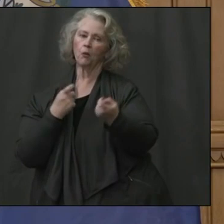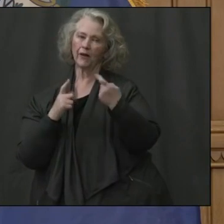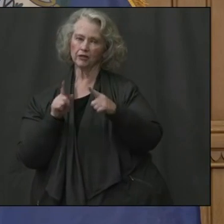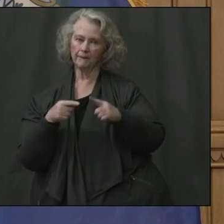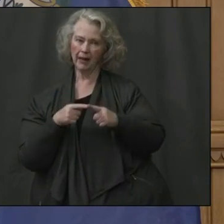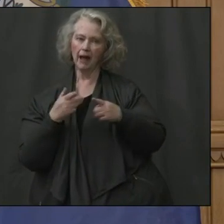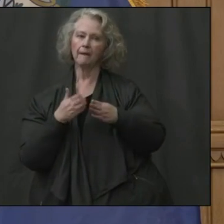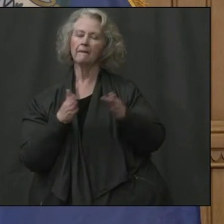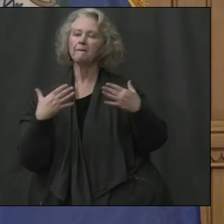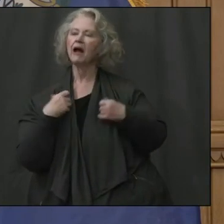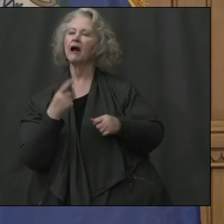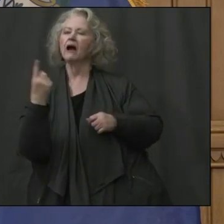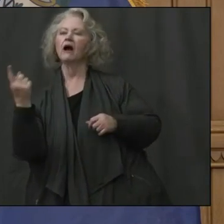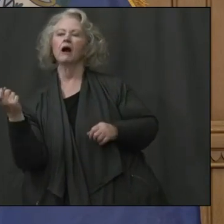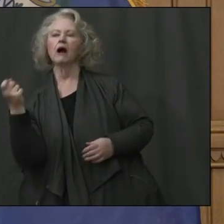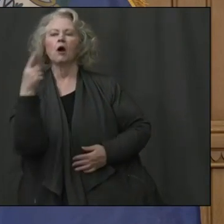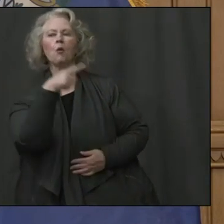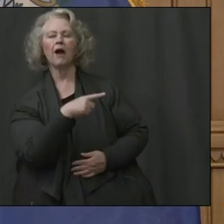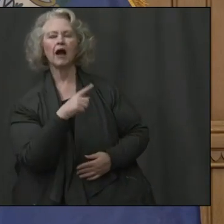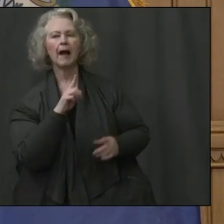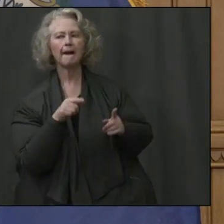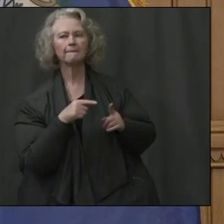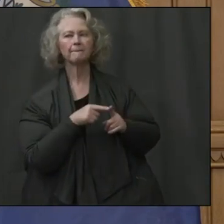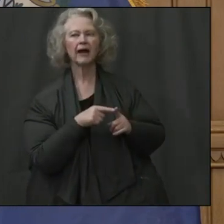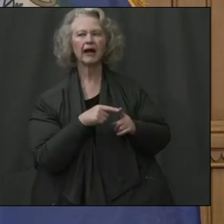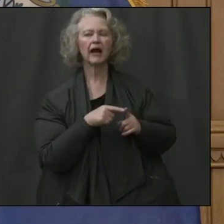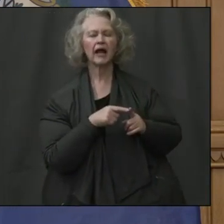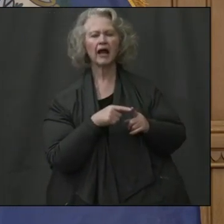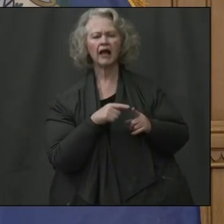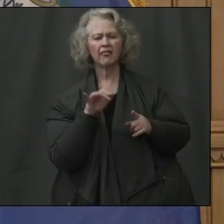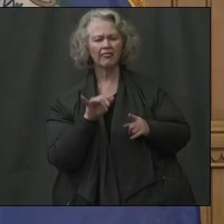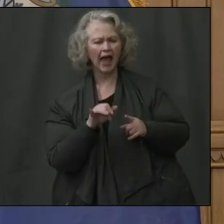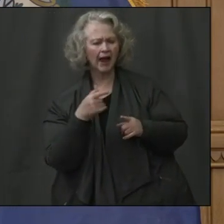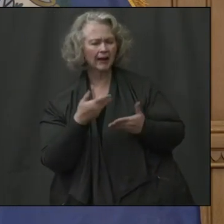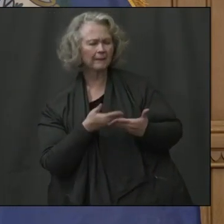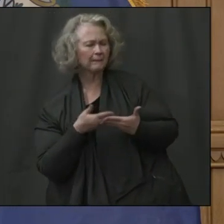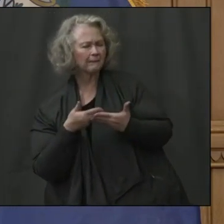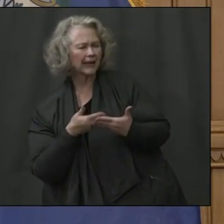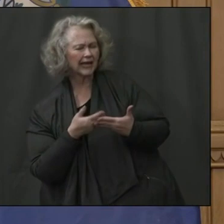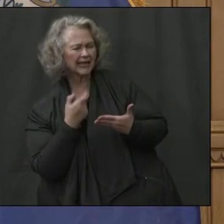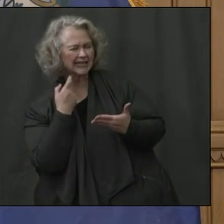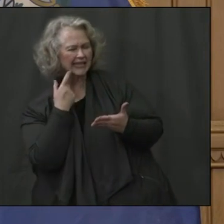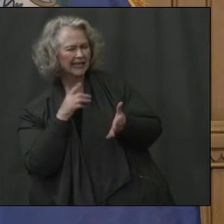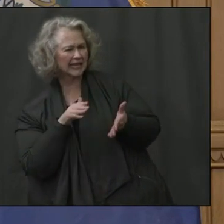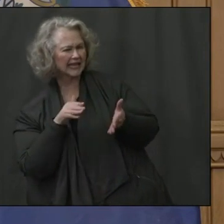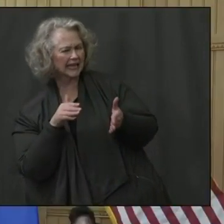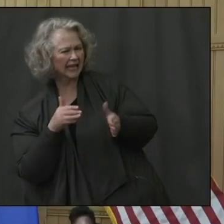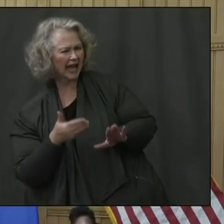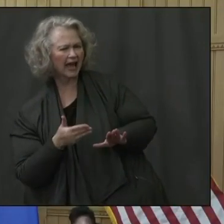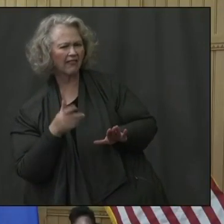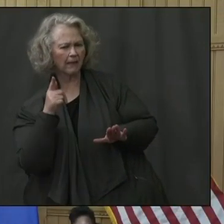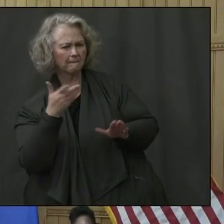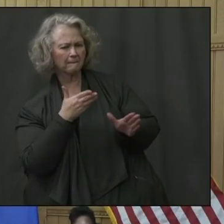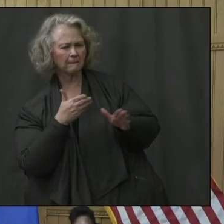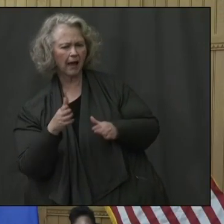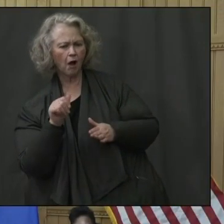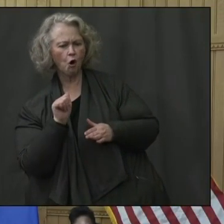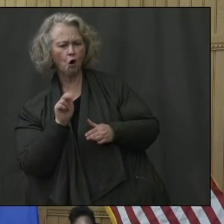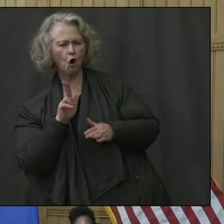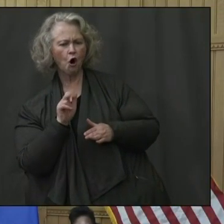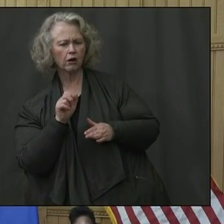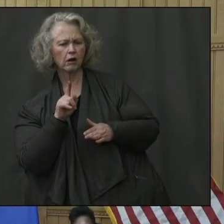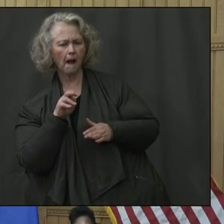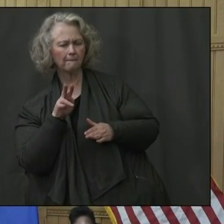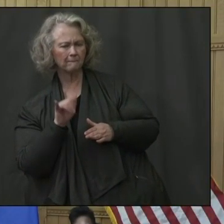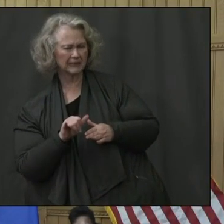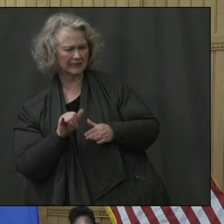Any questions on the, uh, baby's death? Uh, we're hearing that we're still waiting for an autopsy and I think a lot of parents